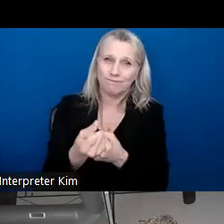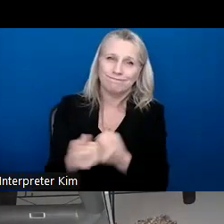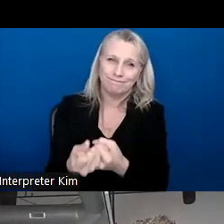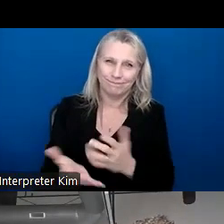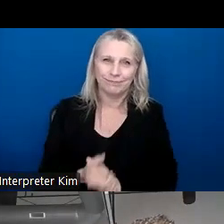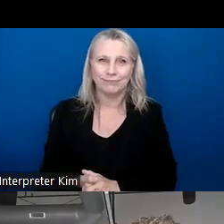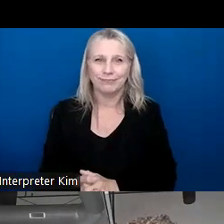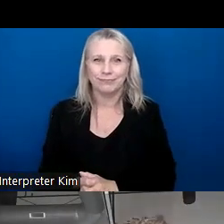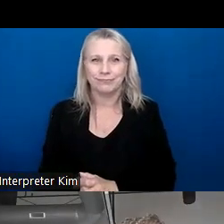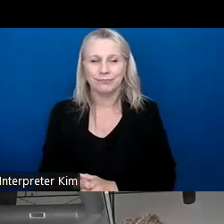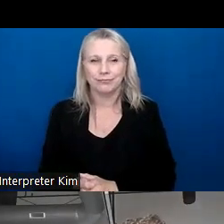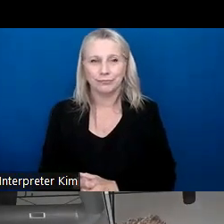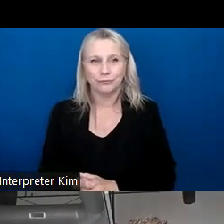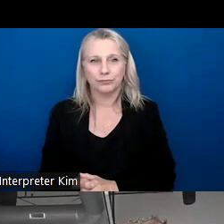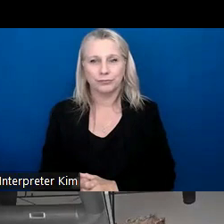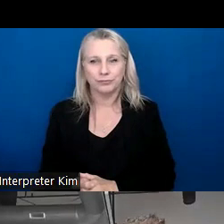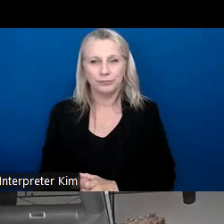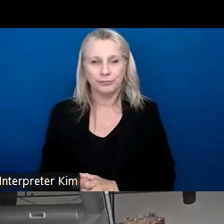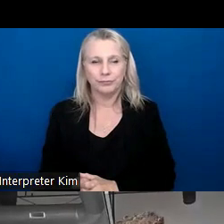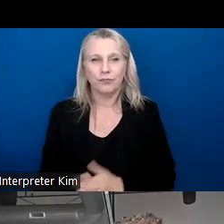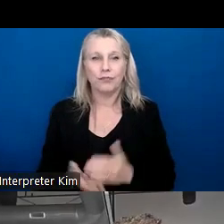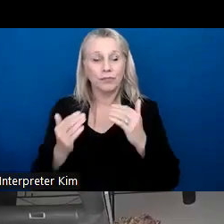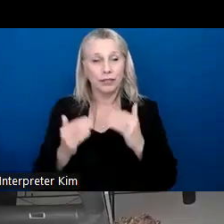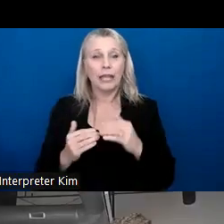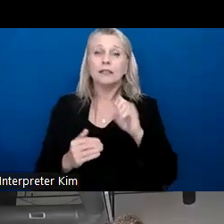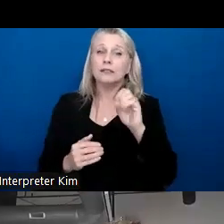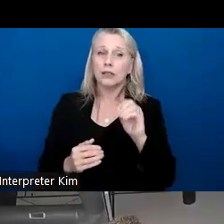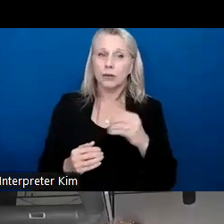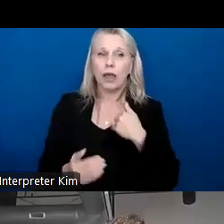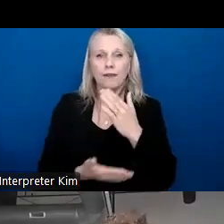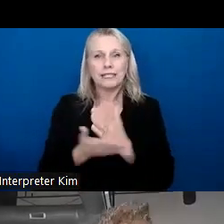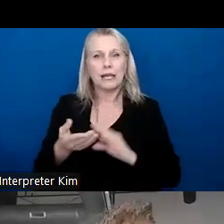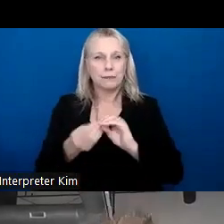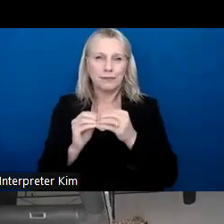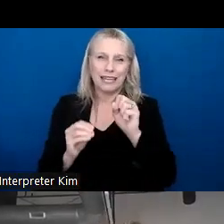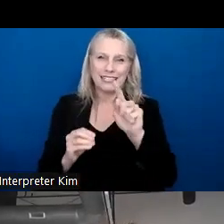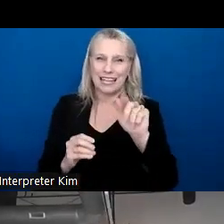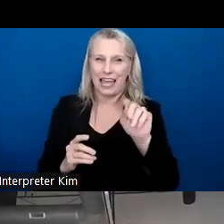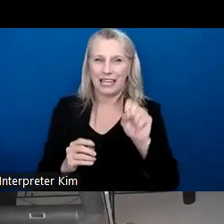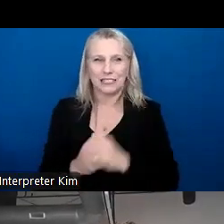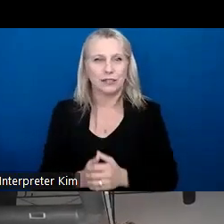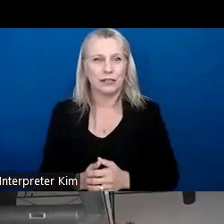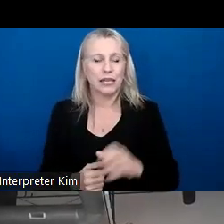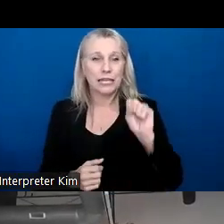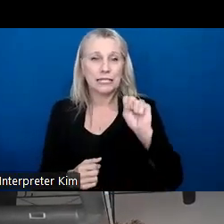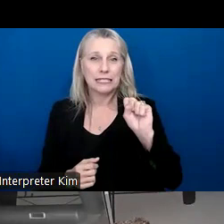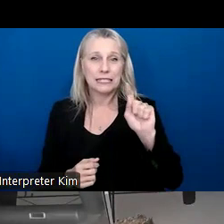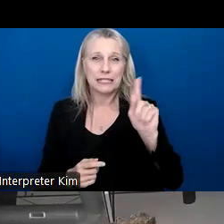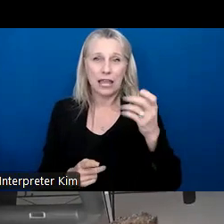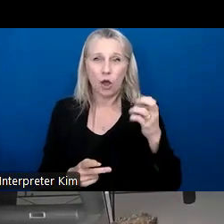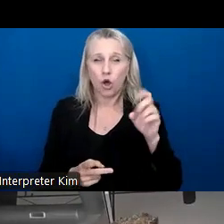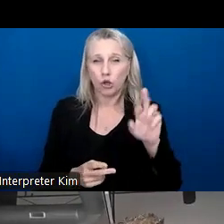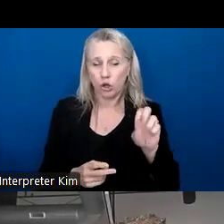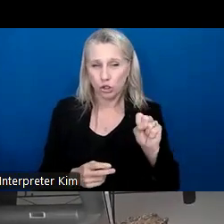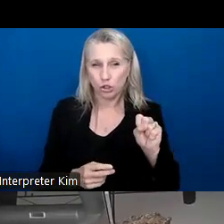We can move on. Okay. So we have some stats for you because, you know, stakeholders and people love stats. So we